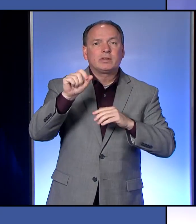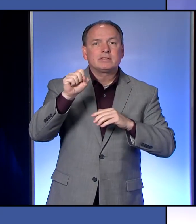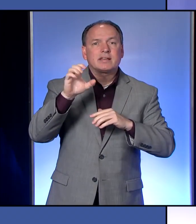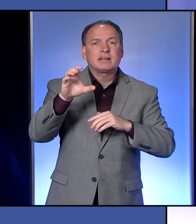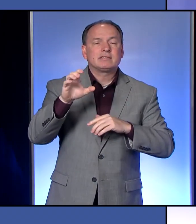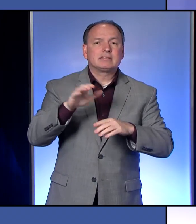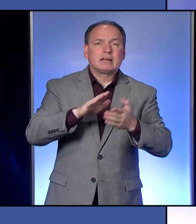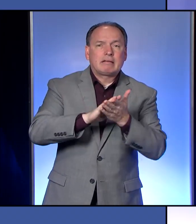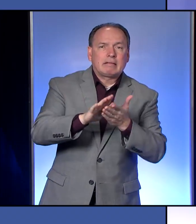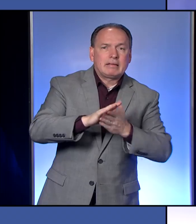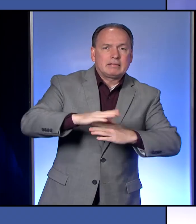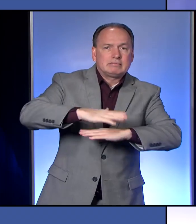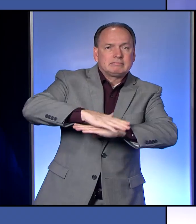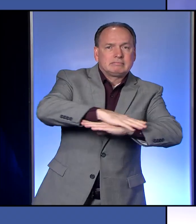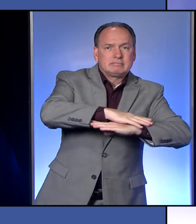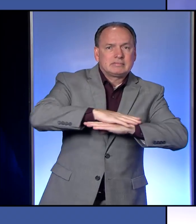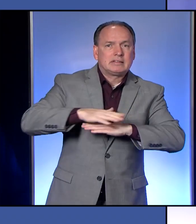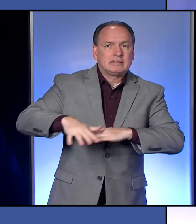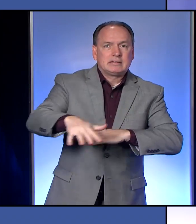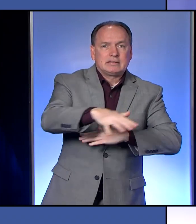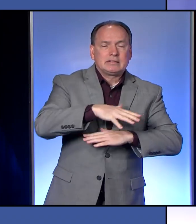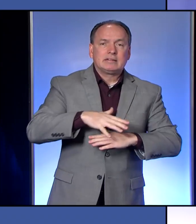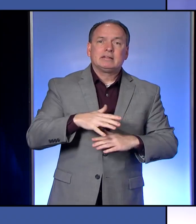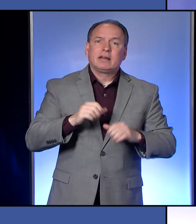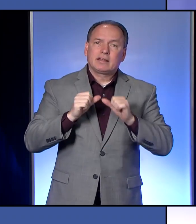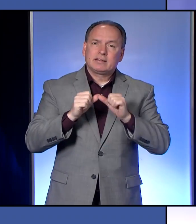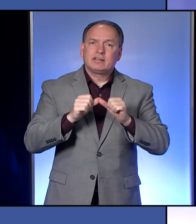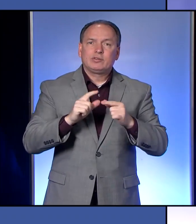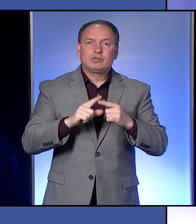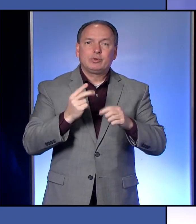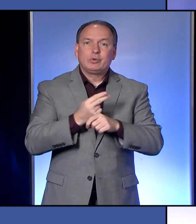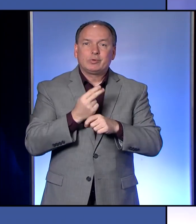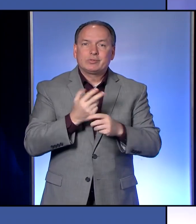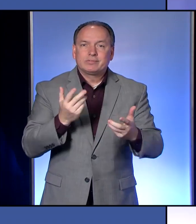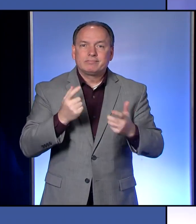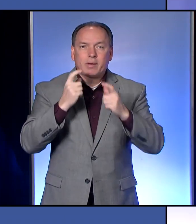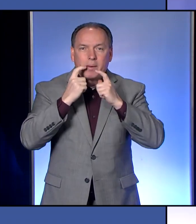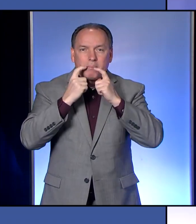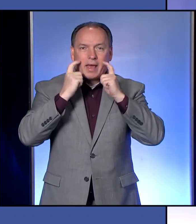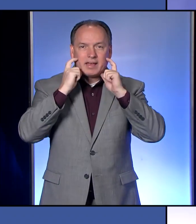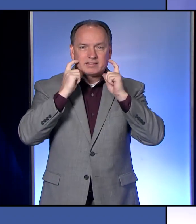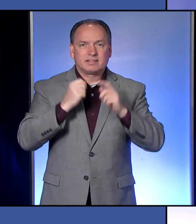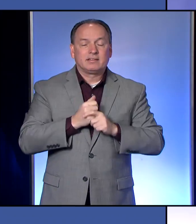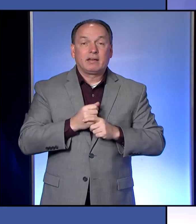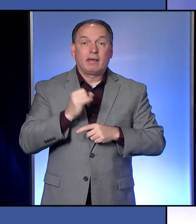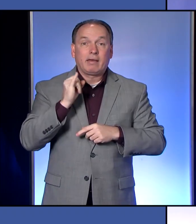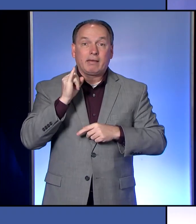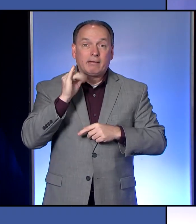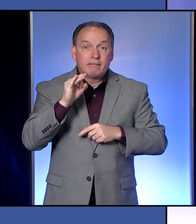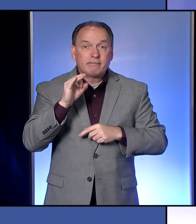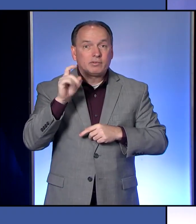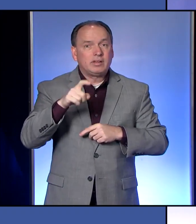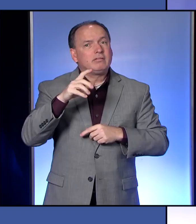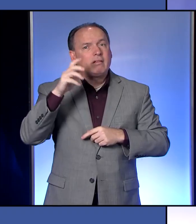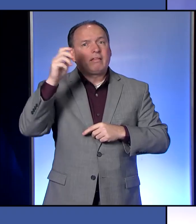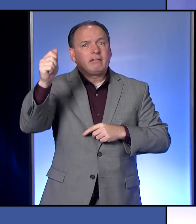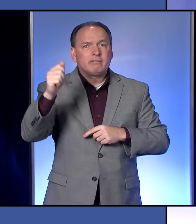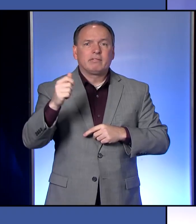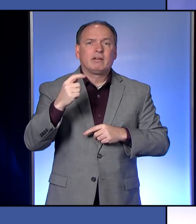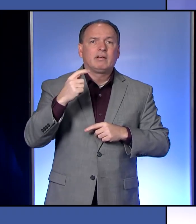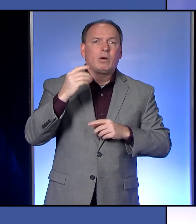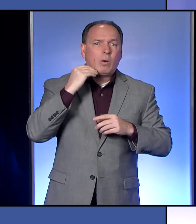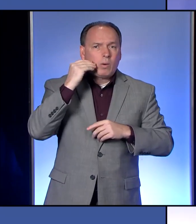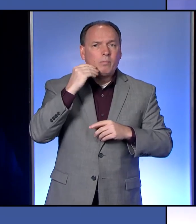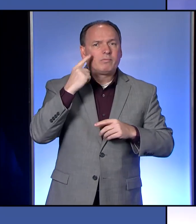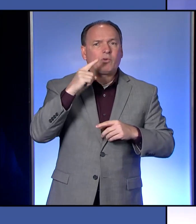your surfaces. And, as I said, continue to wear a mask. If you need to leave your home for work, for shopping,